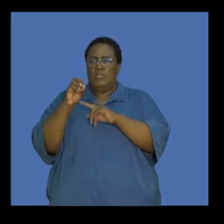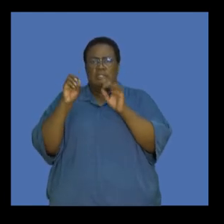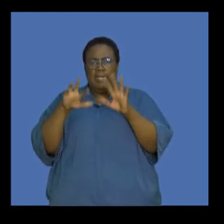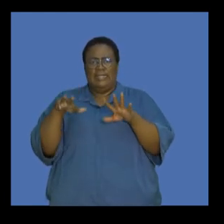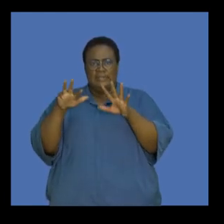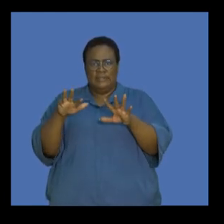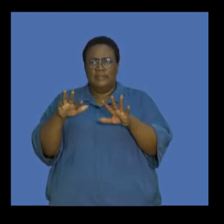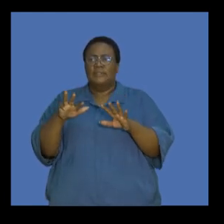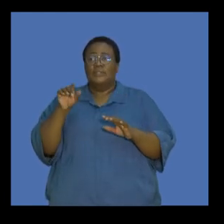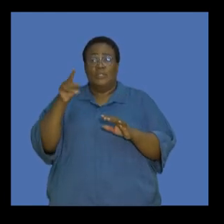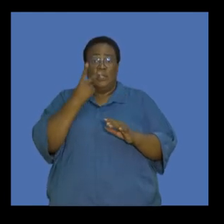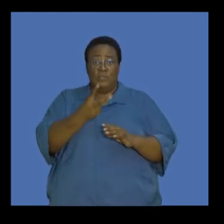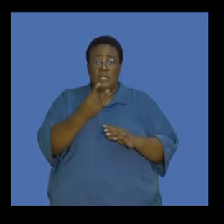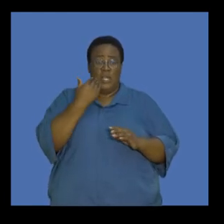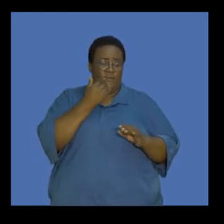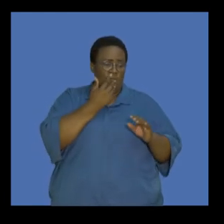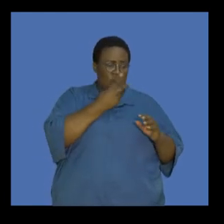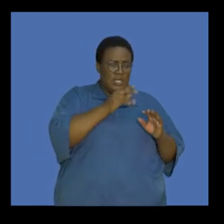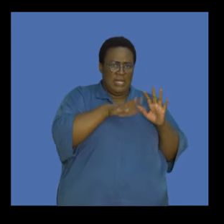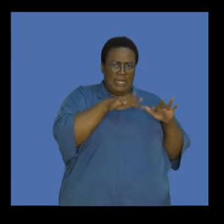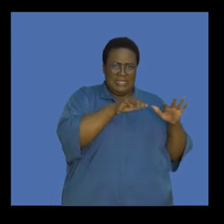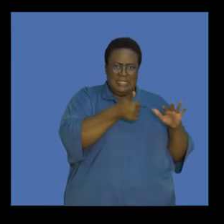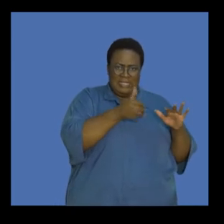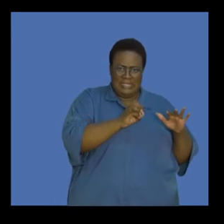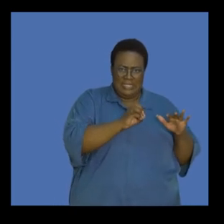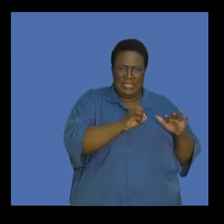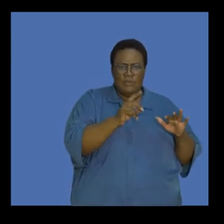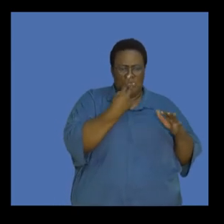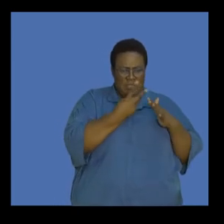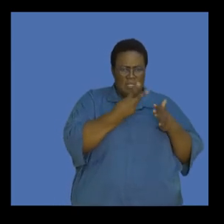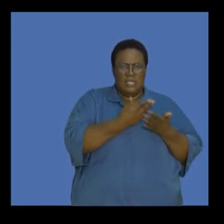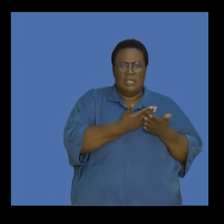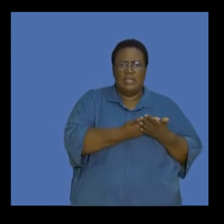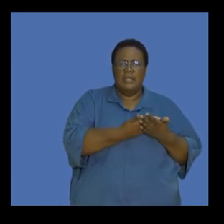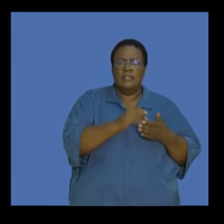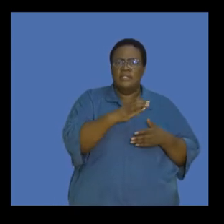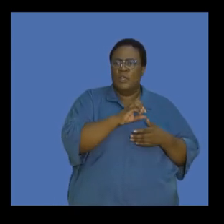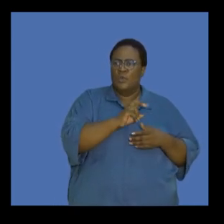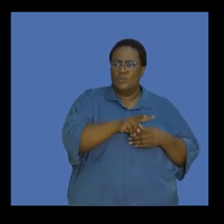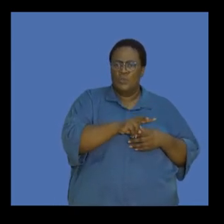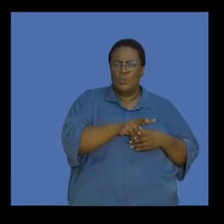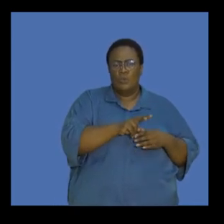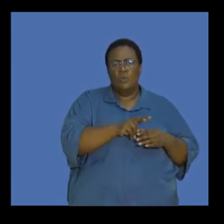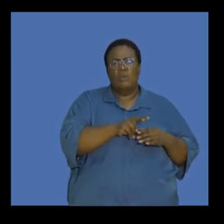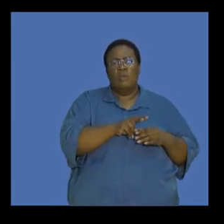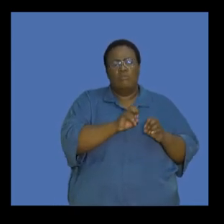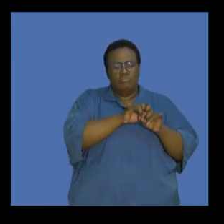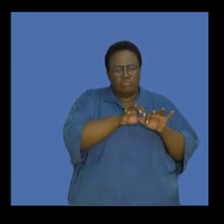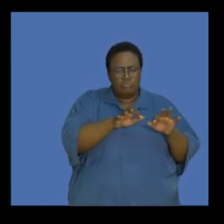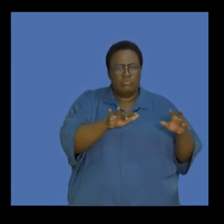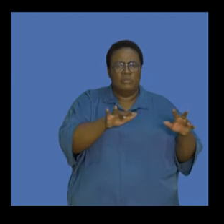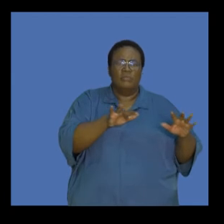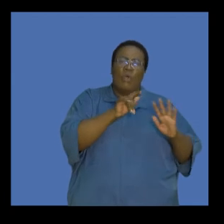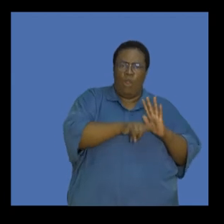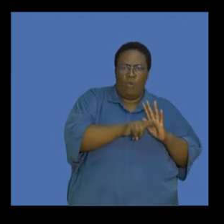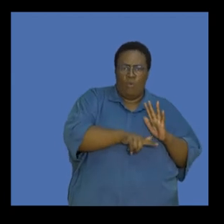up until 2019. And so here if you look at in the 1960s, we can see that the carbon dioxide footprint and the